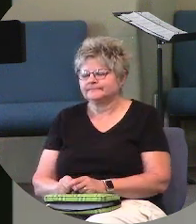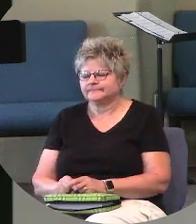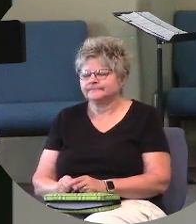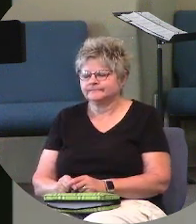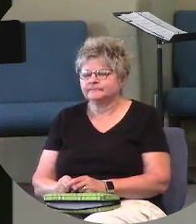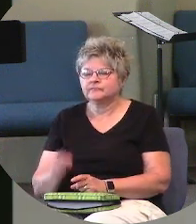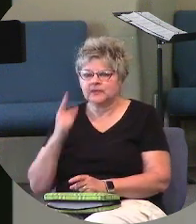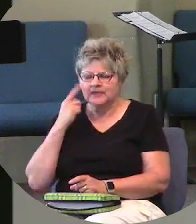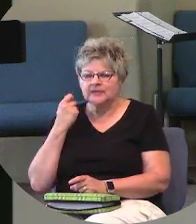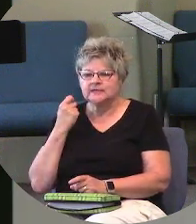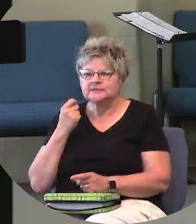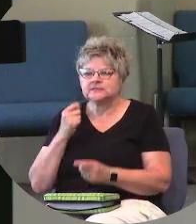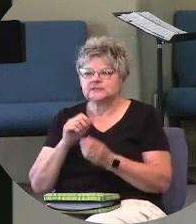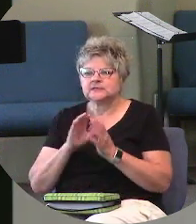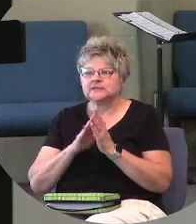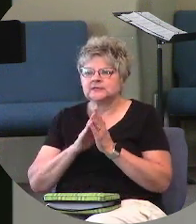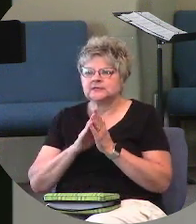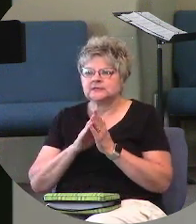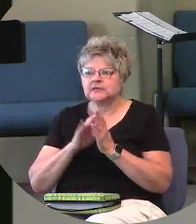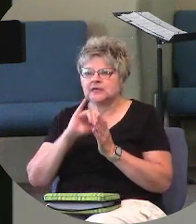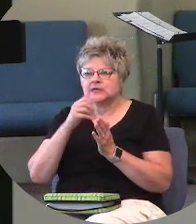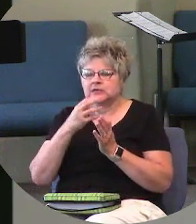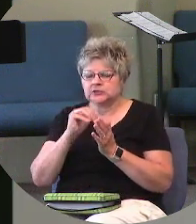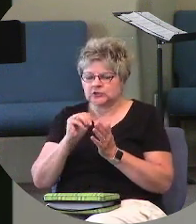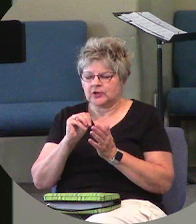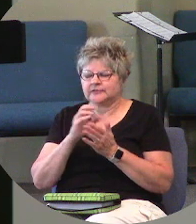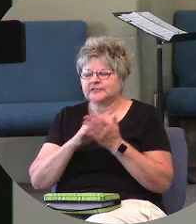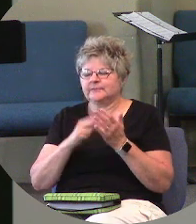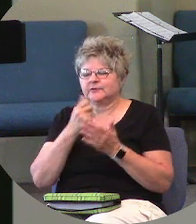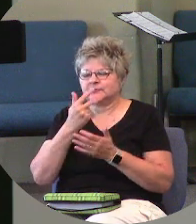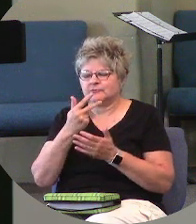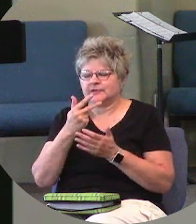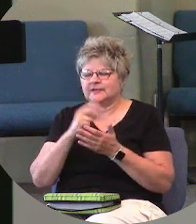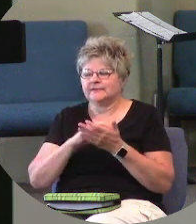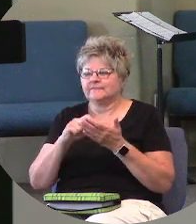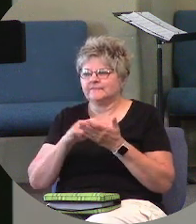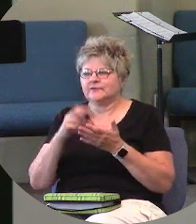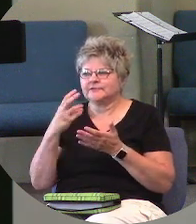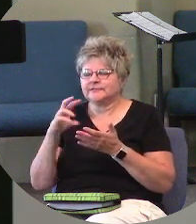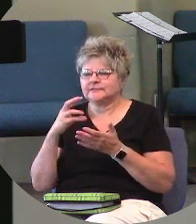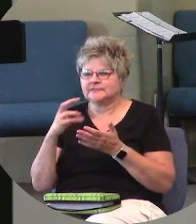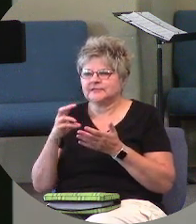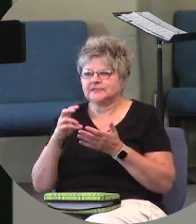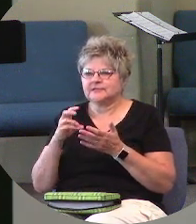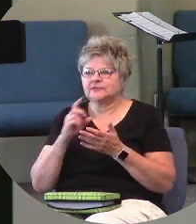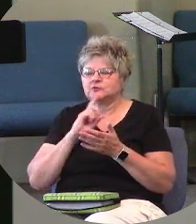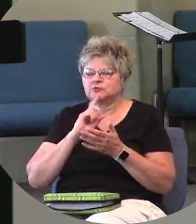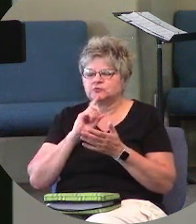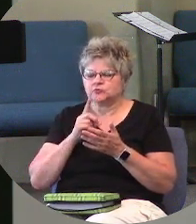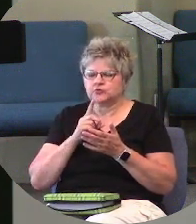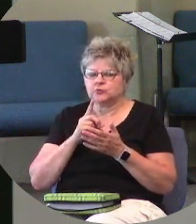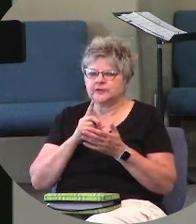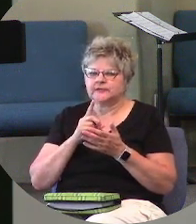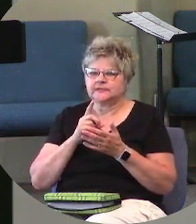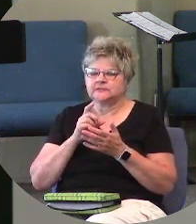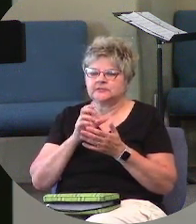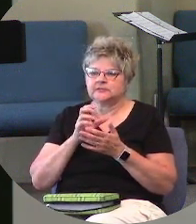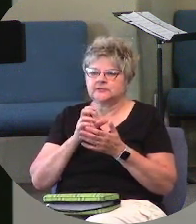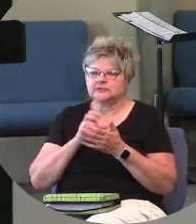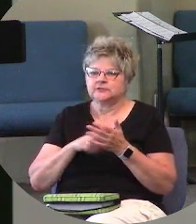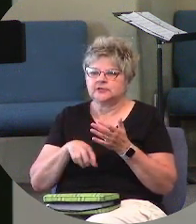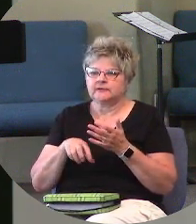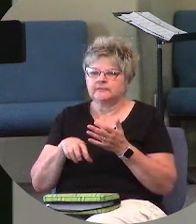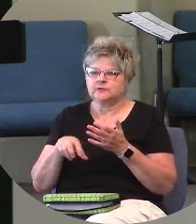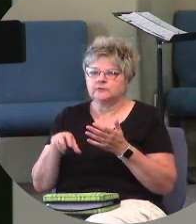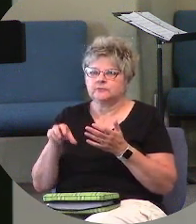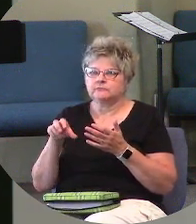Because John 3.16 is as true as John 14.30. God loves the